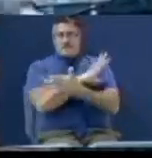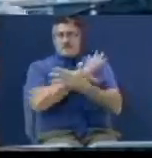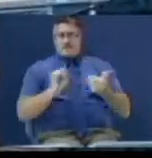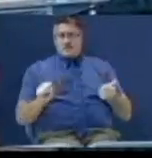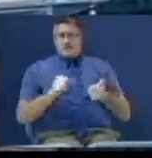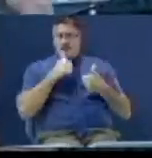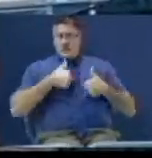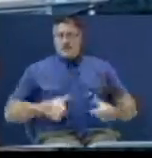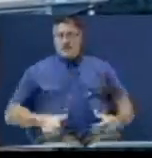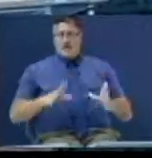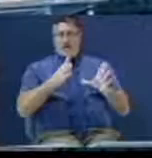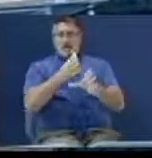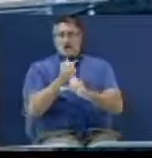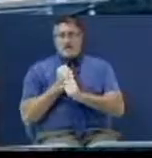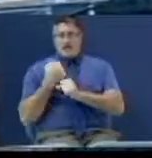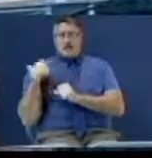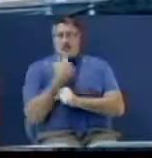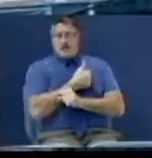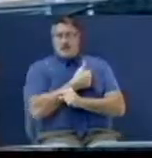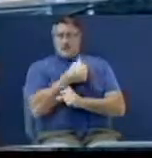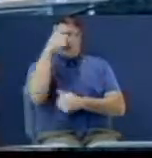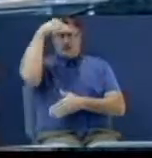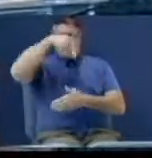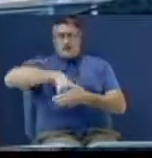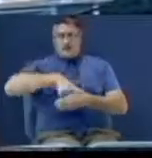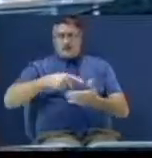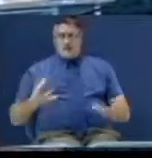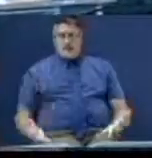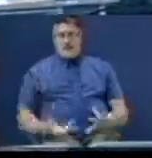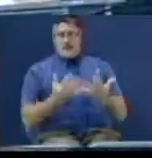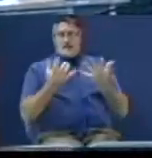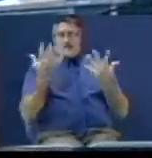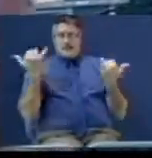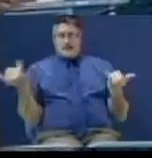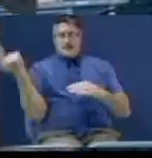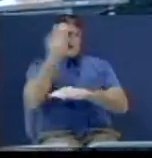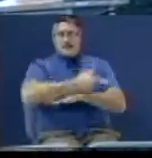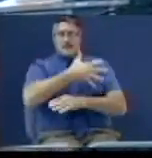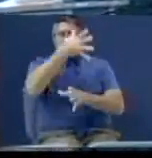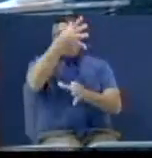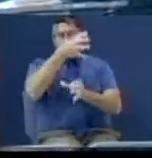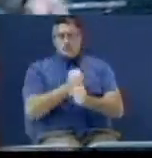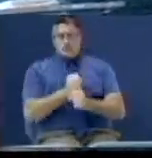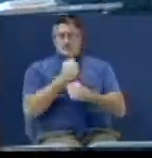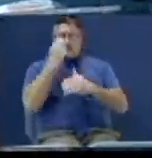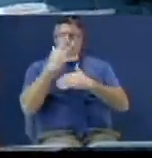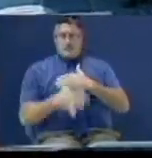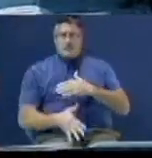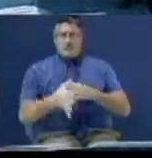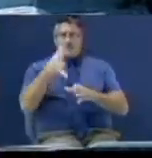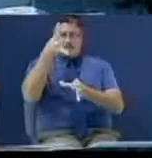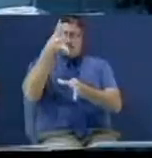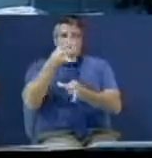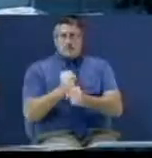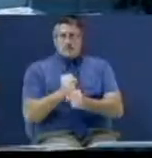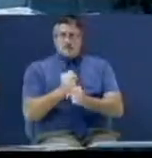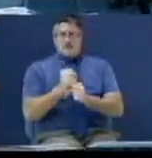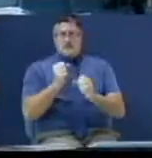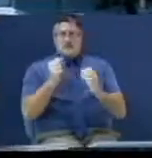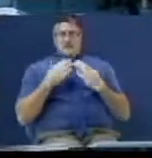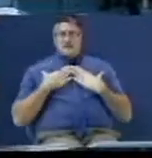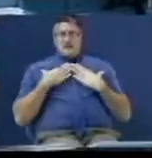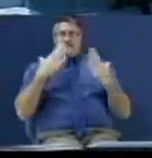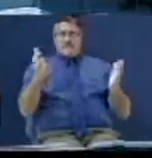not going to allow you to take me to hell also. Today, I'm trusting the blood. Today, I'm going to confess Jesus Christ.